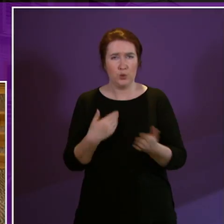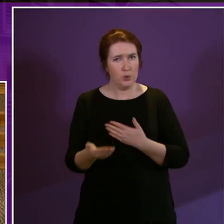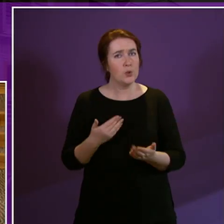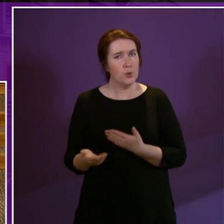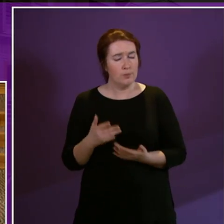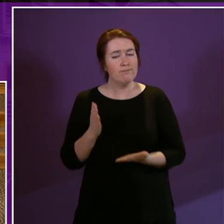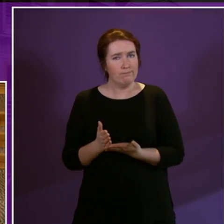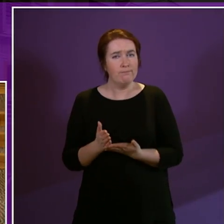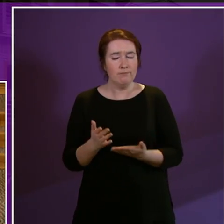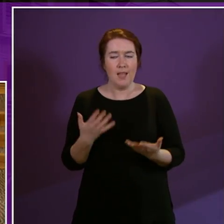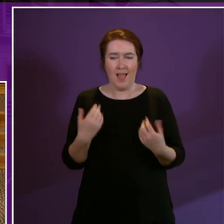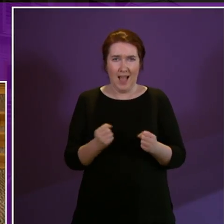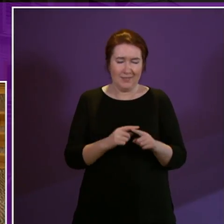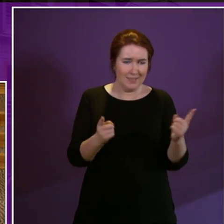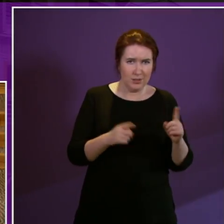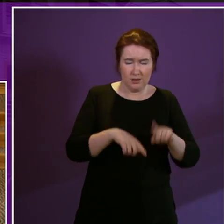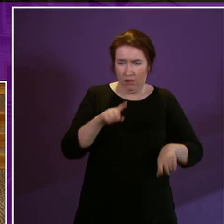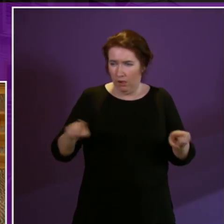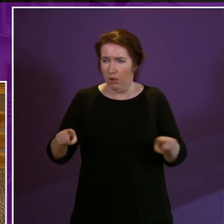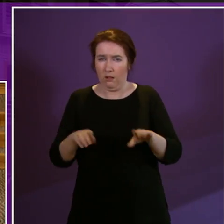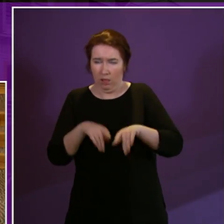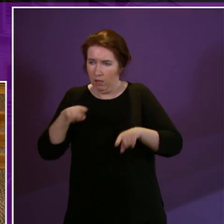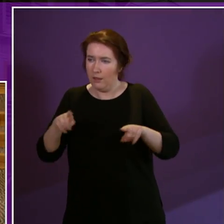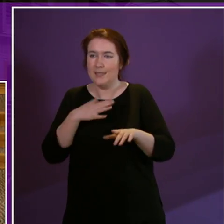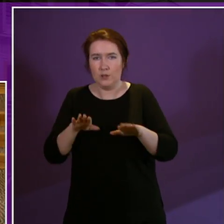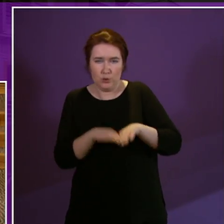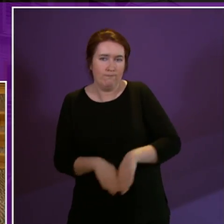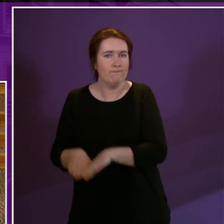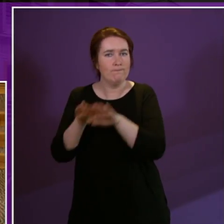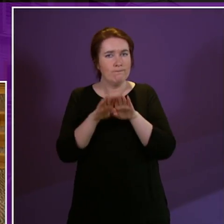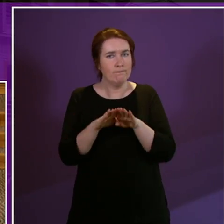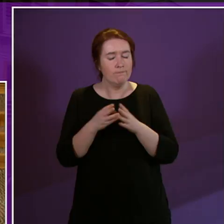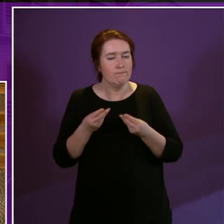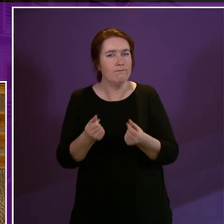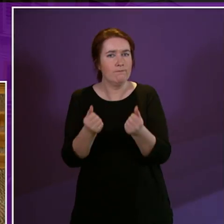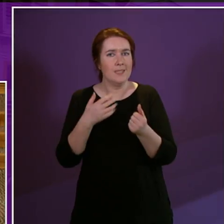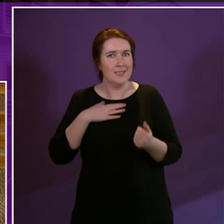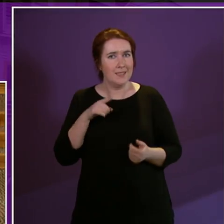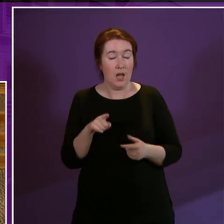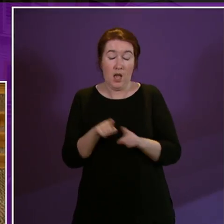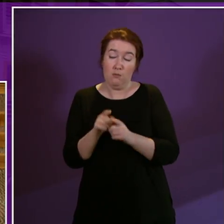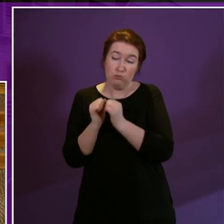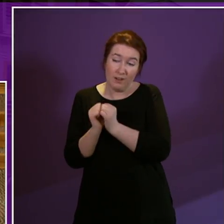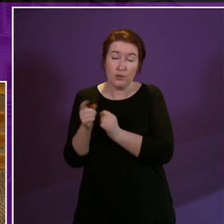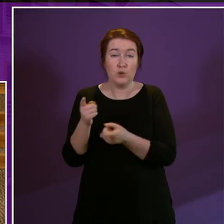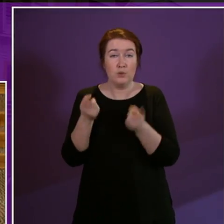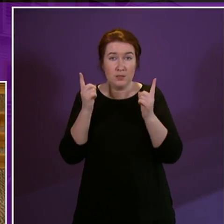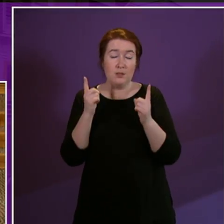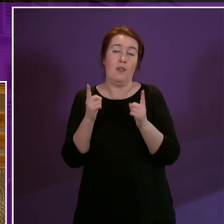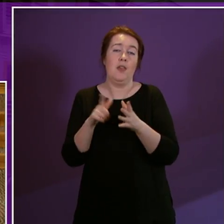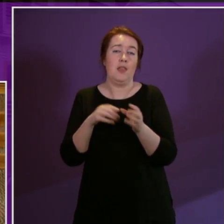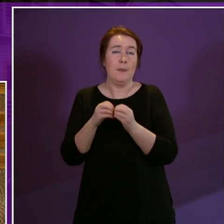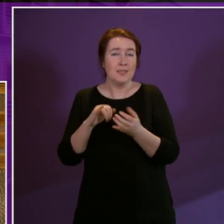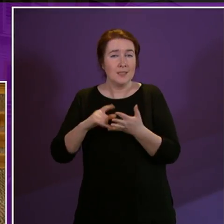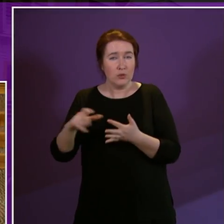are differences and discrepancies that need to be ironed out and I'm grateful to the Minister the Cabinet Secretary